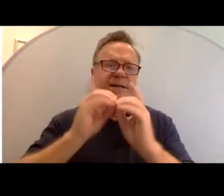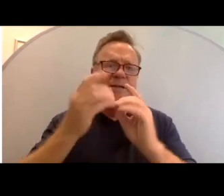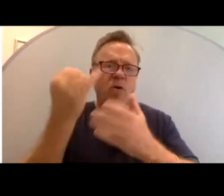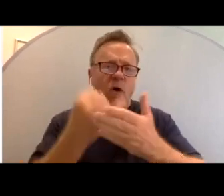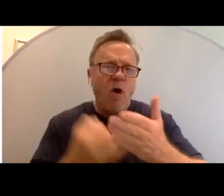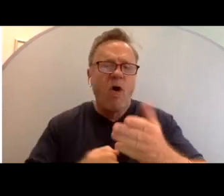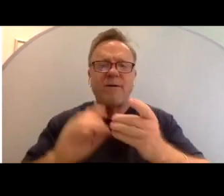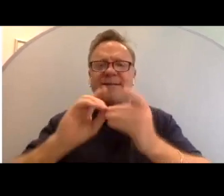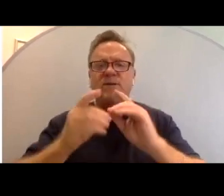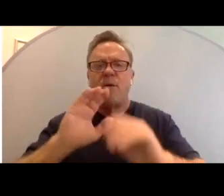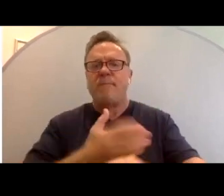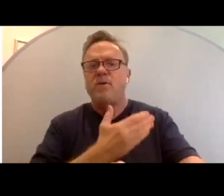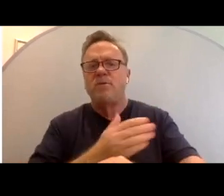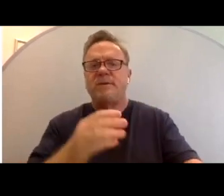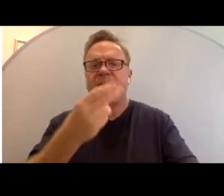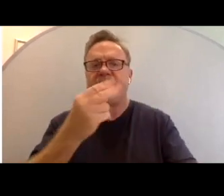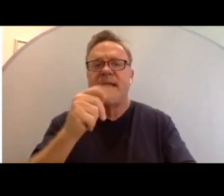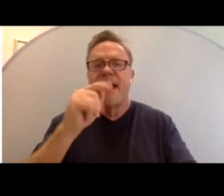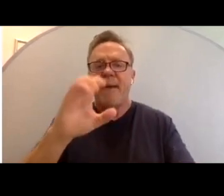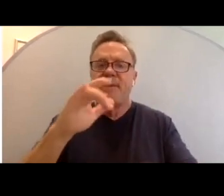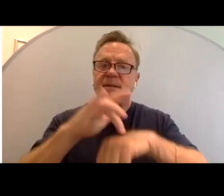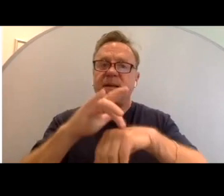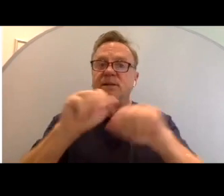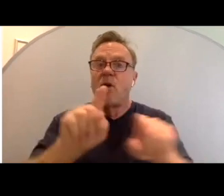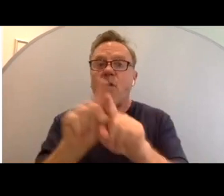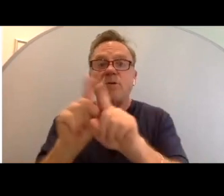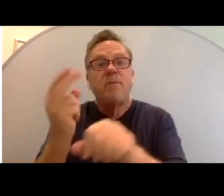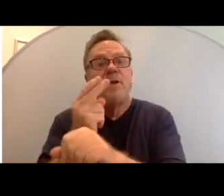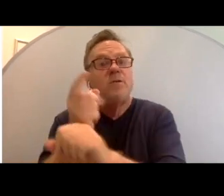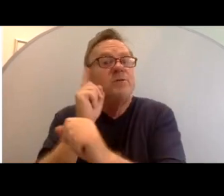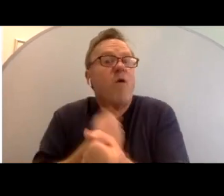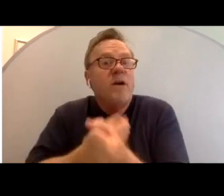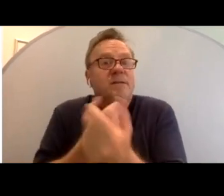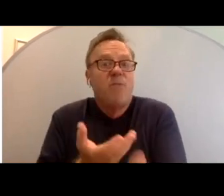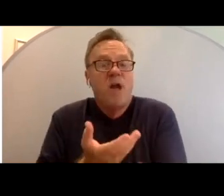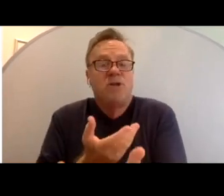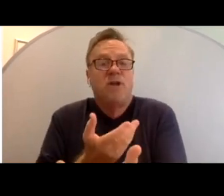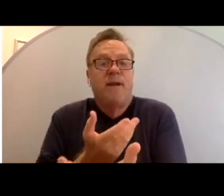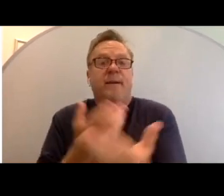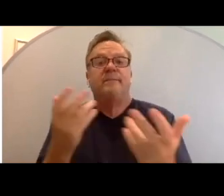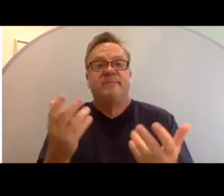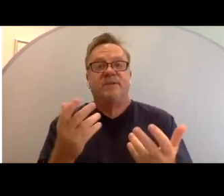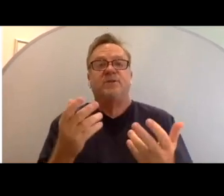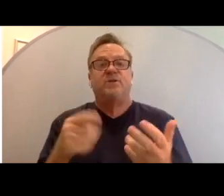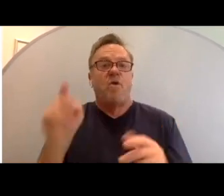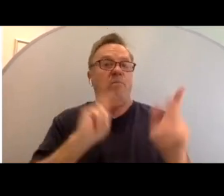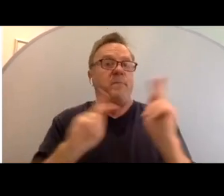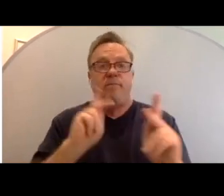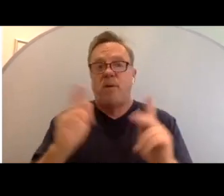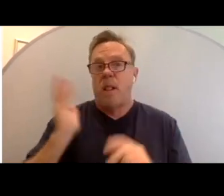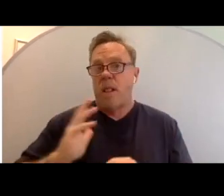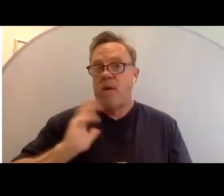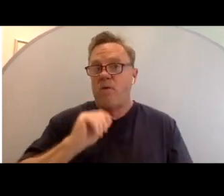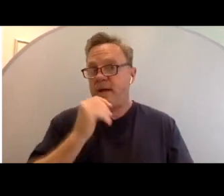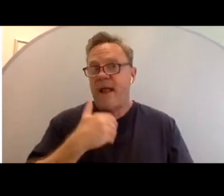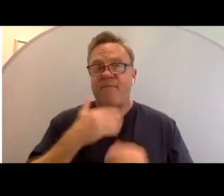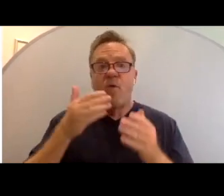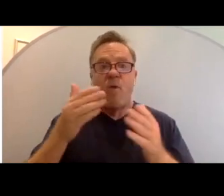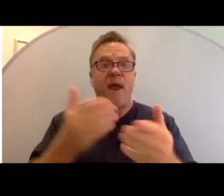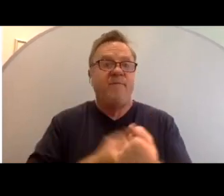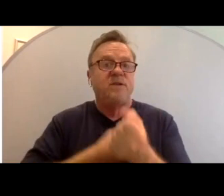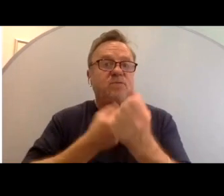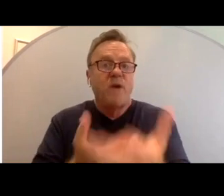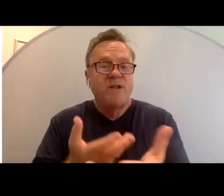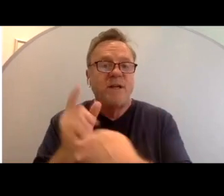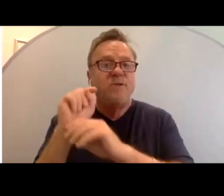digital music, and haptic touch can also be used for expression. So those who did not have a form of expression in